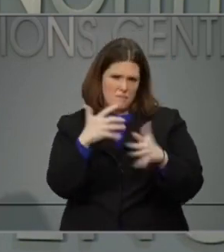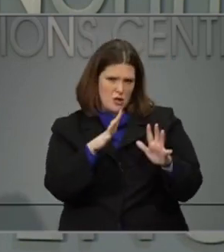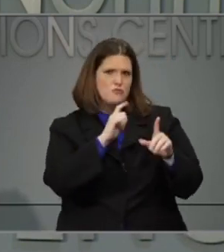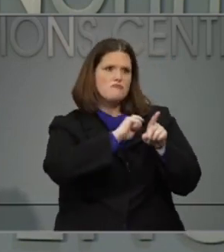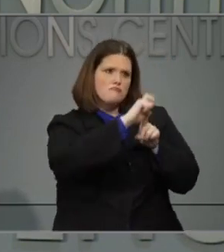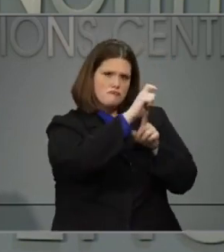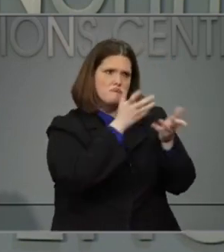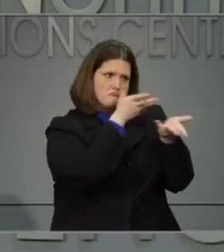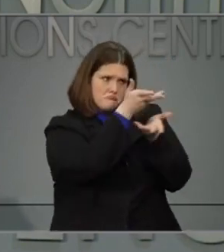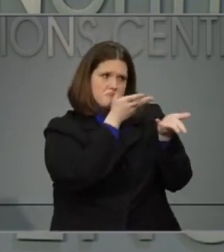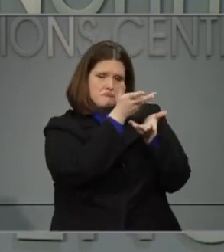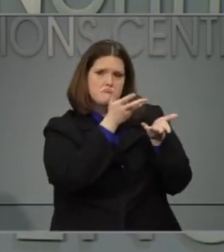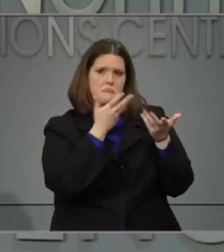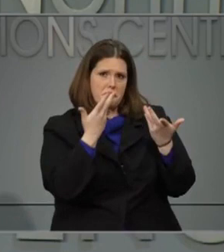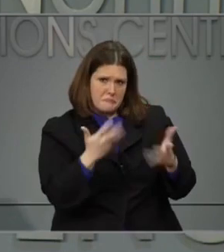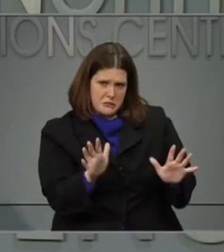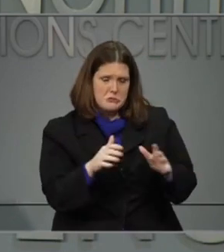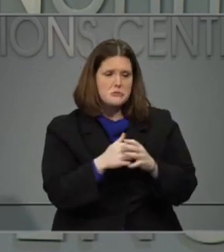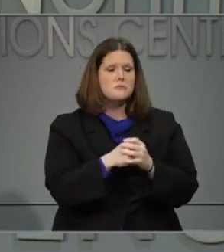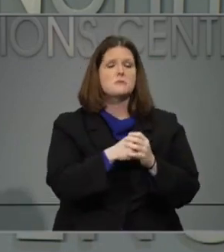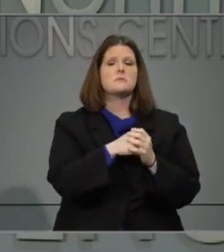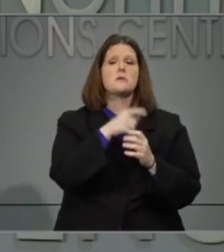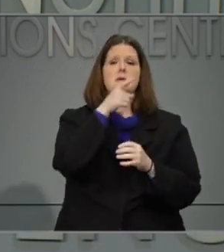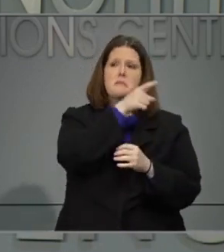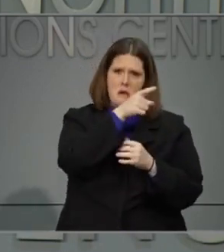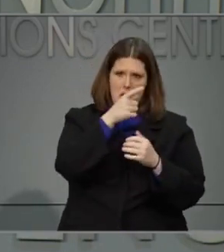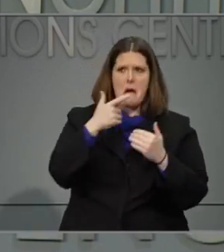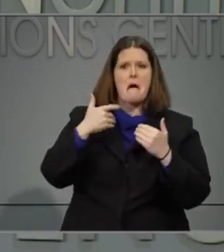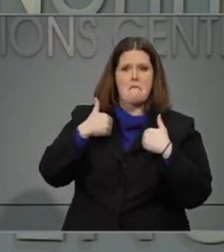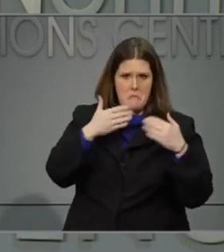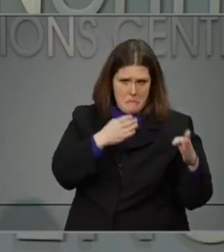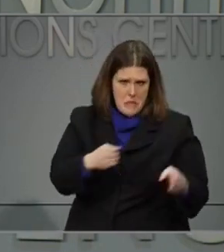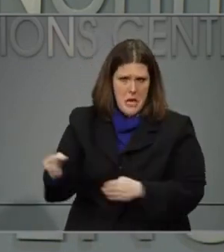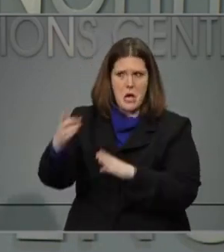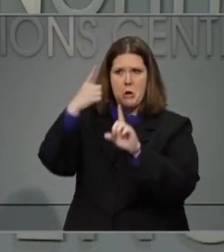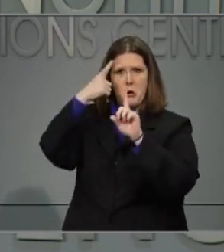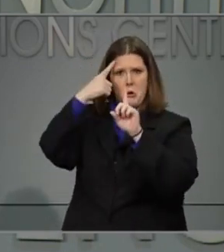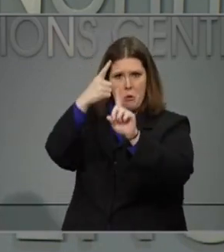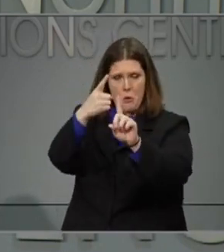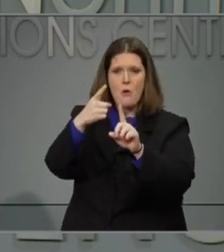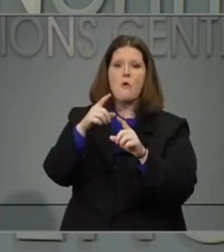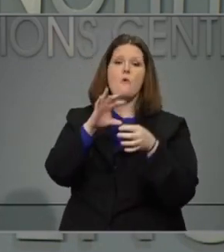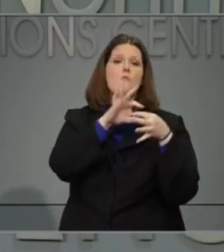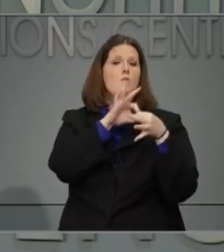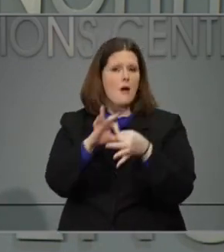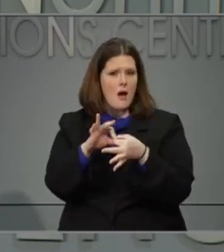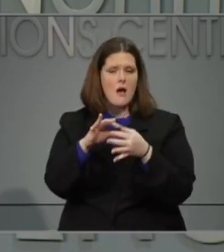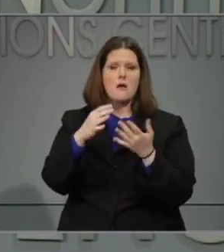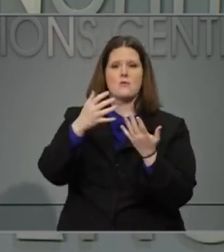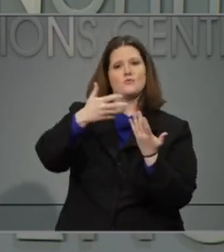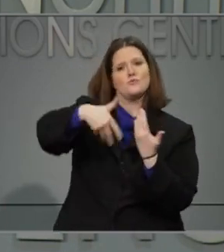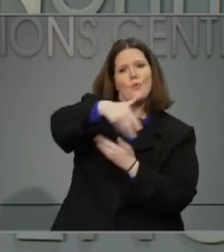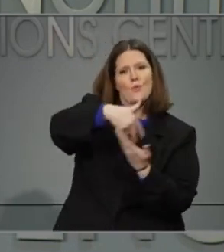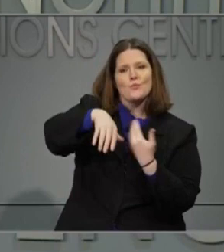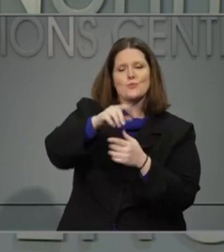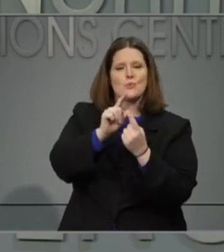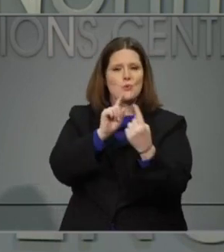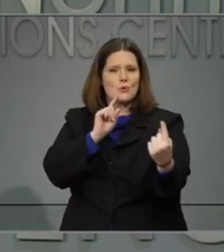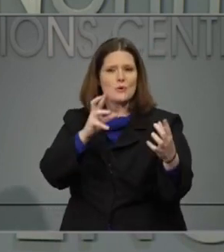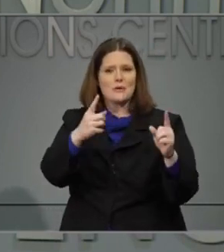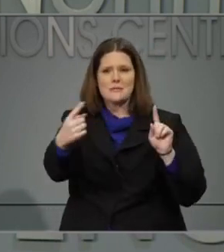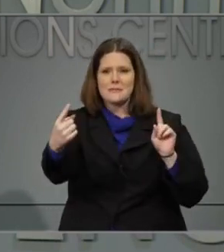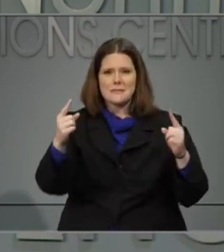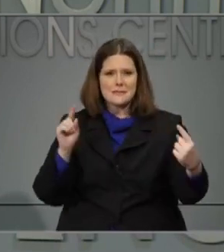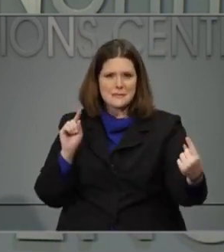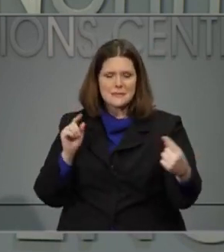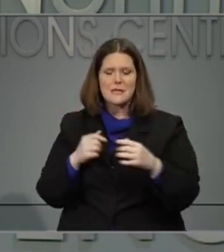they have submitted plans that involve social distancing. Our public